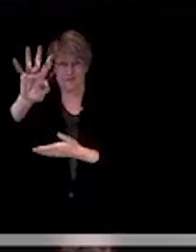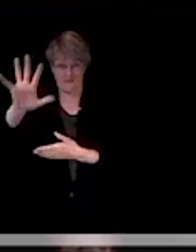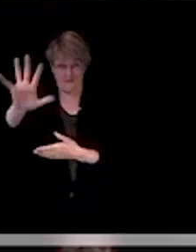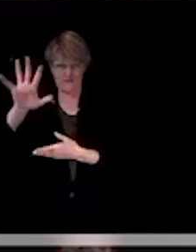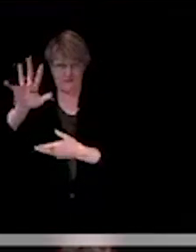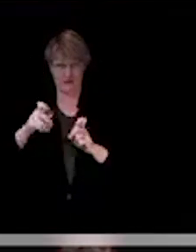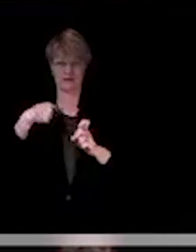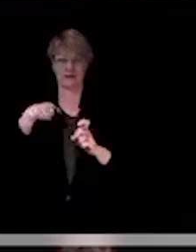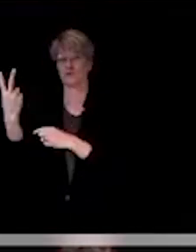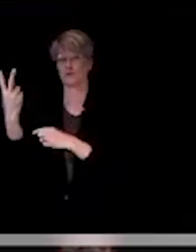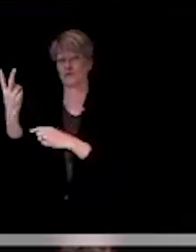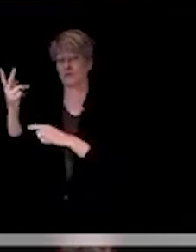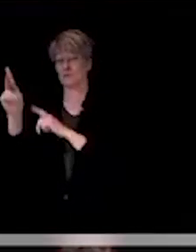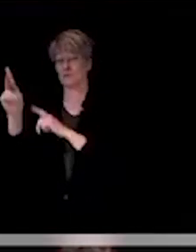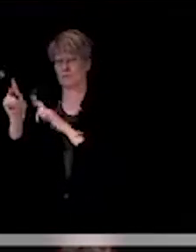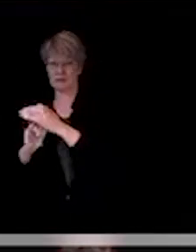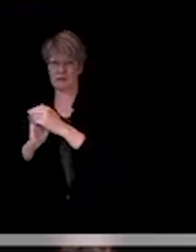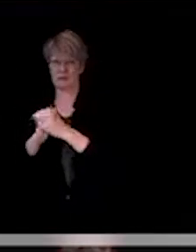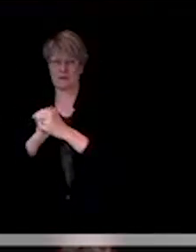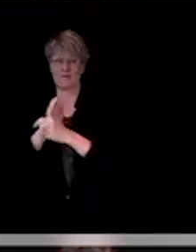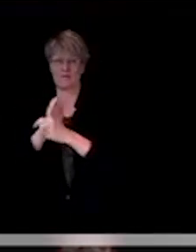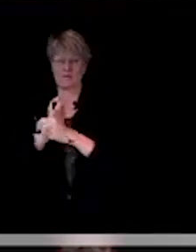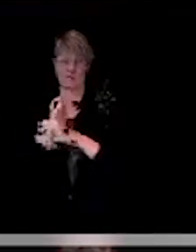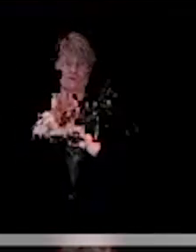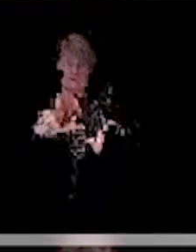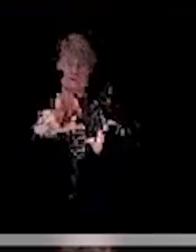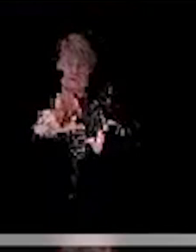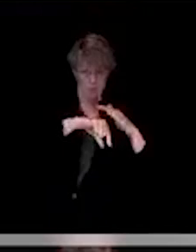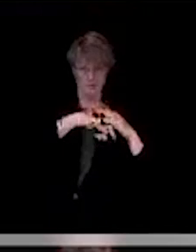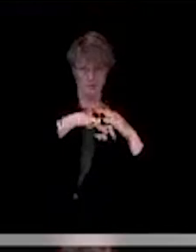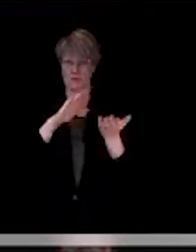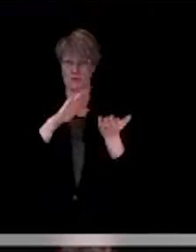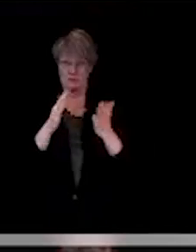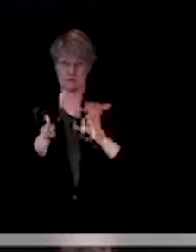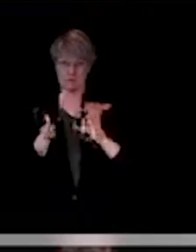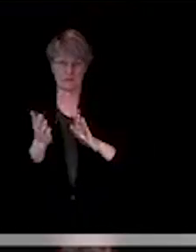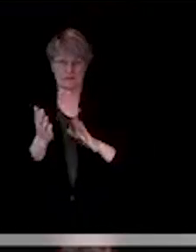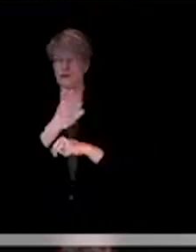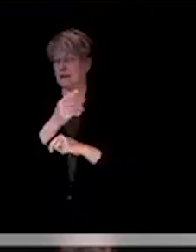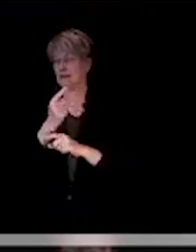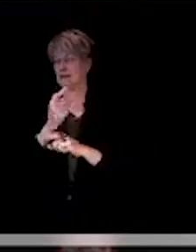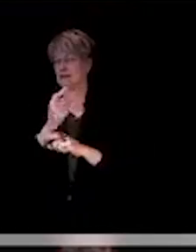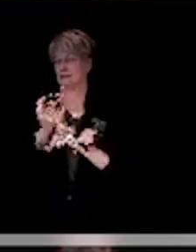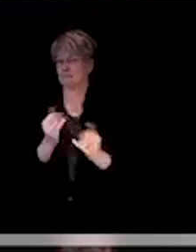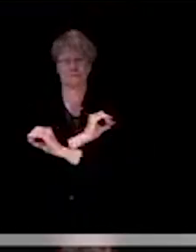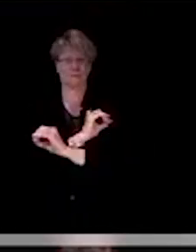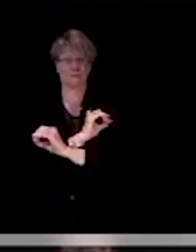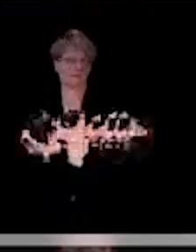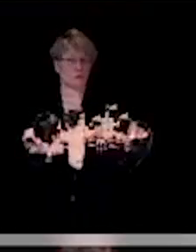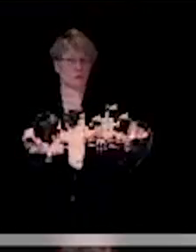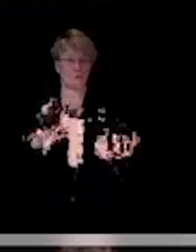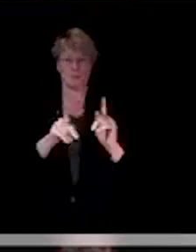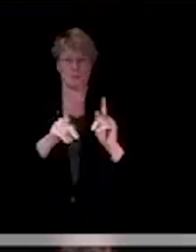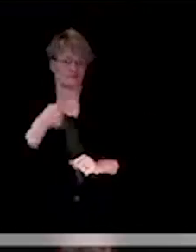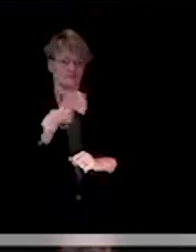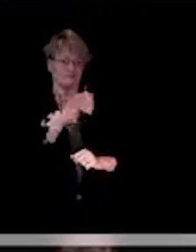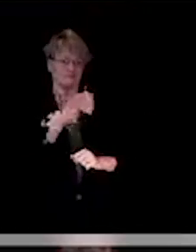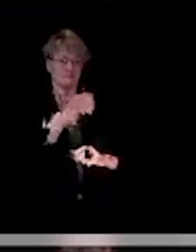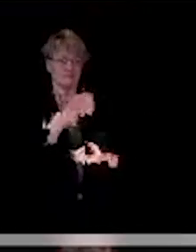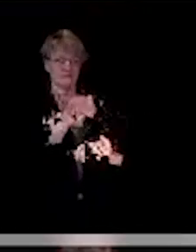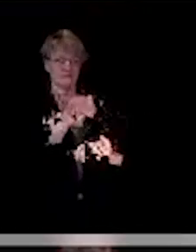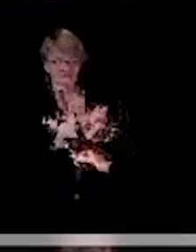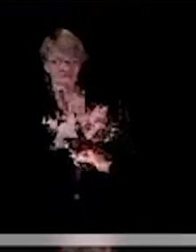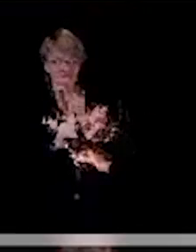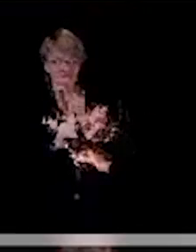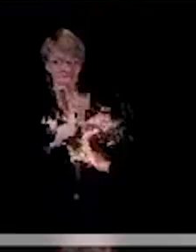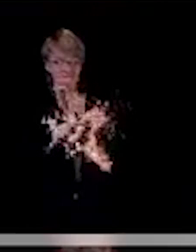43 on quarantine. We have had four deaths and there are currently no people hospitalized in Shasta County, as of last